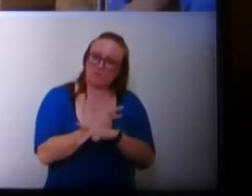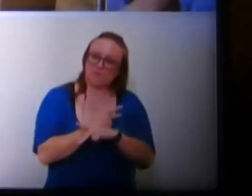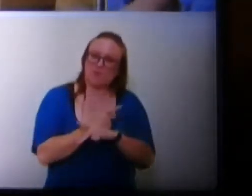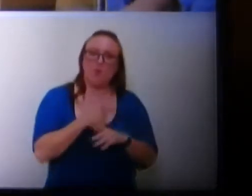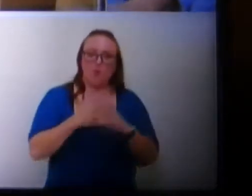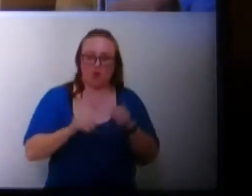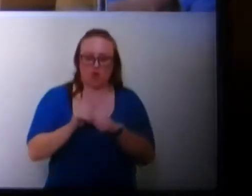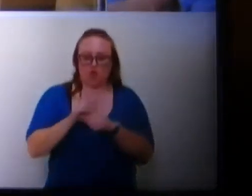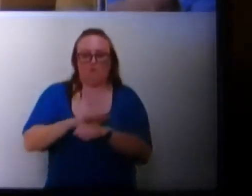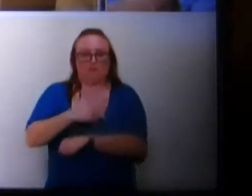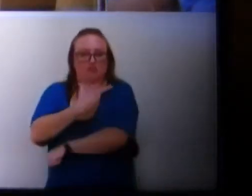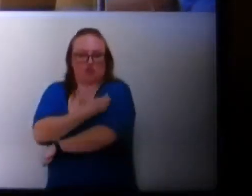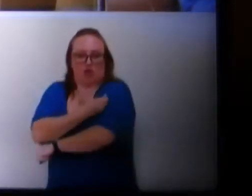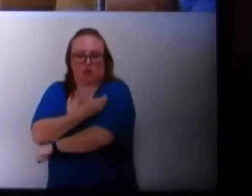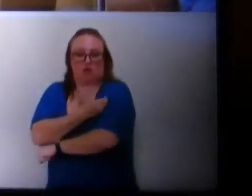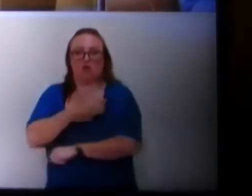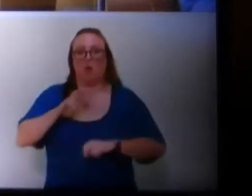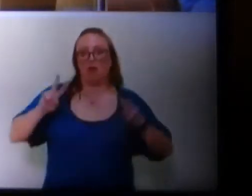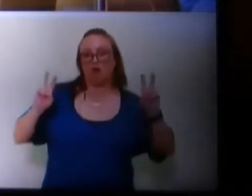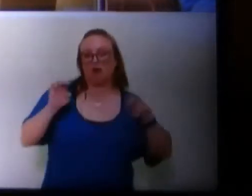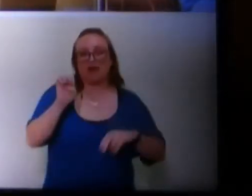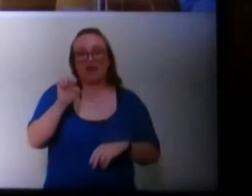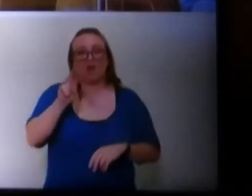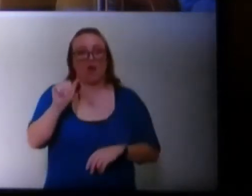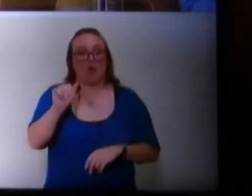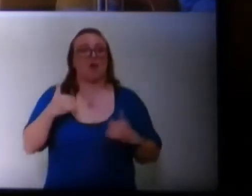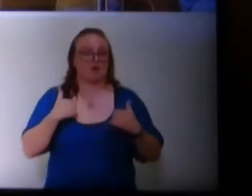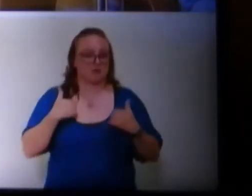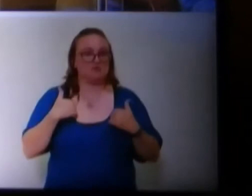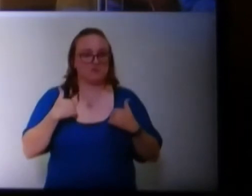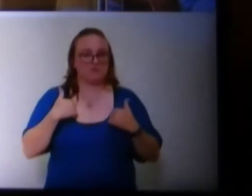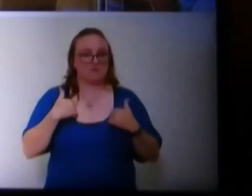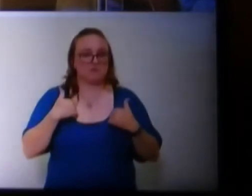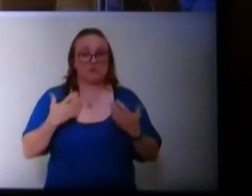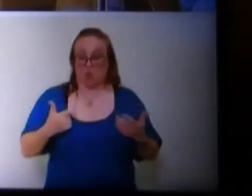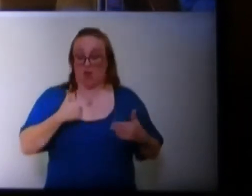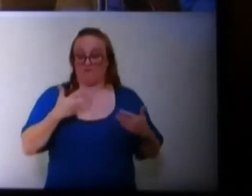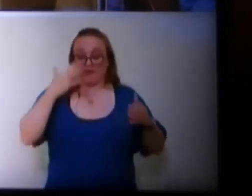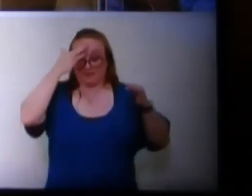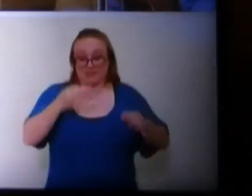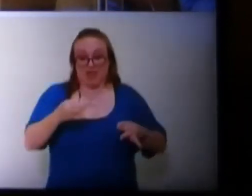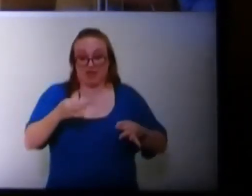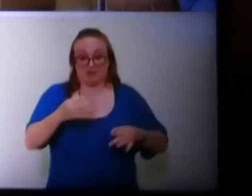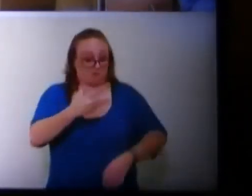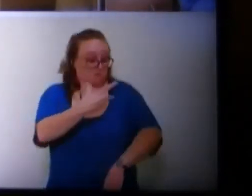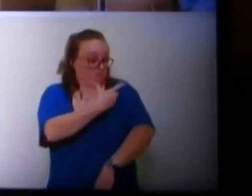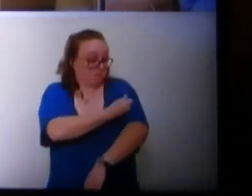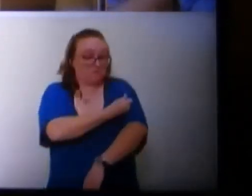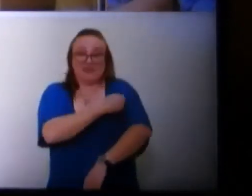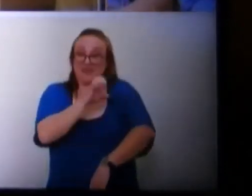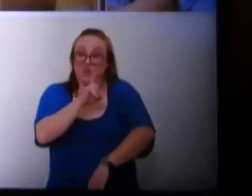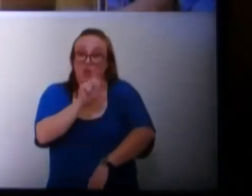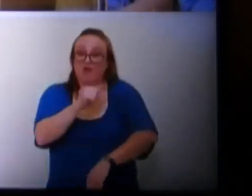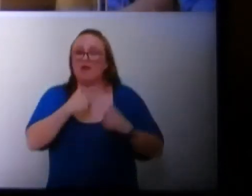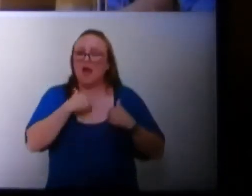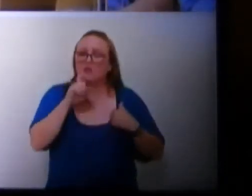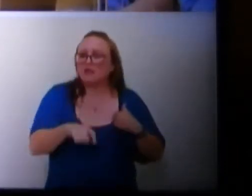the COVID shot or EUA has. And so I have decided I don't need the EUA.